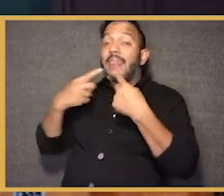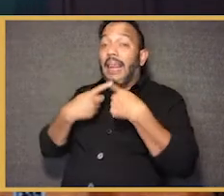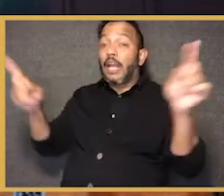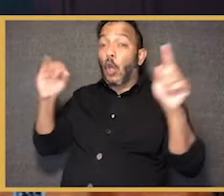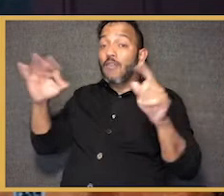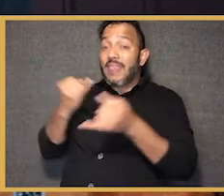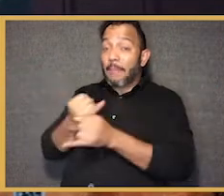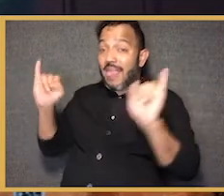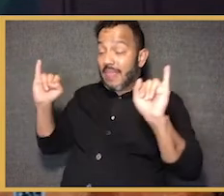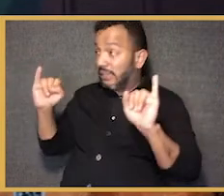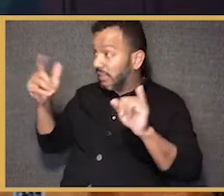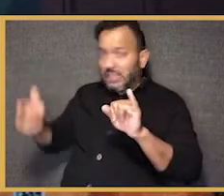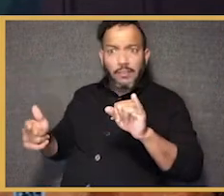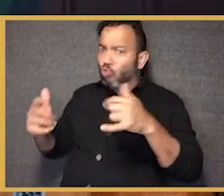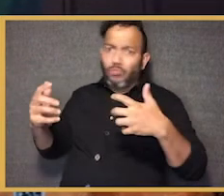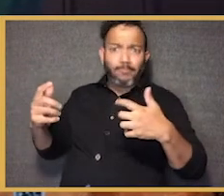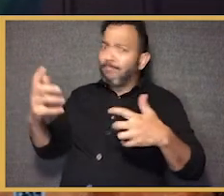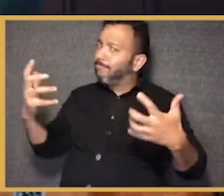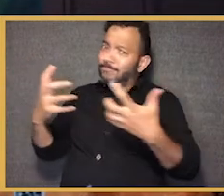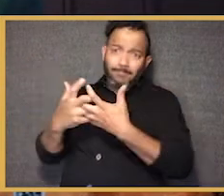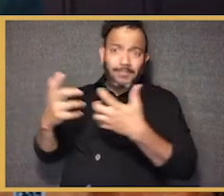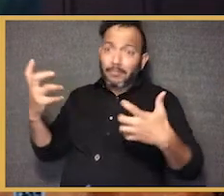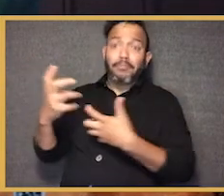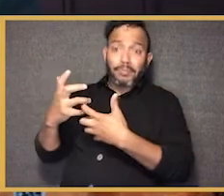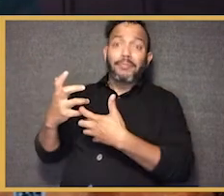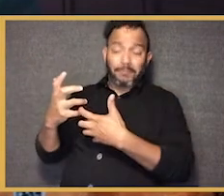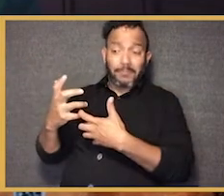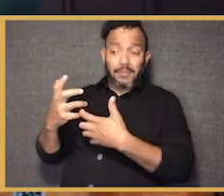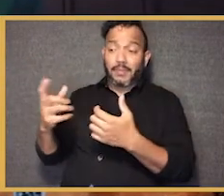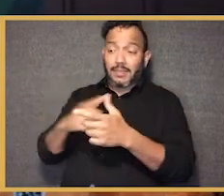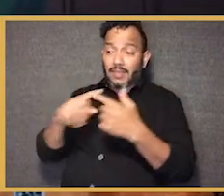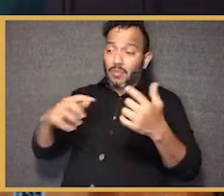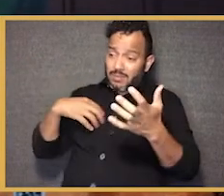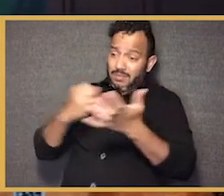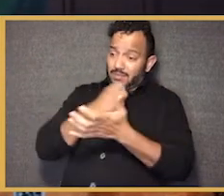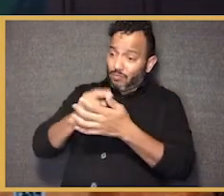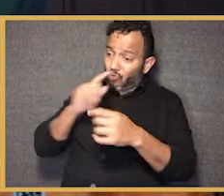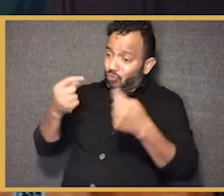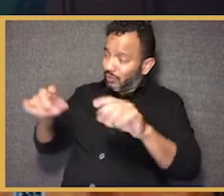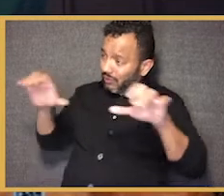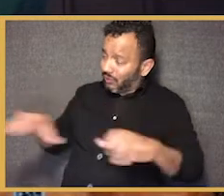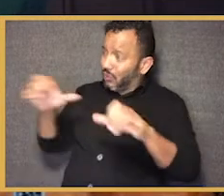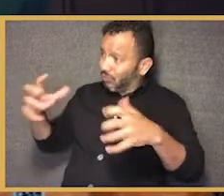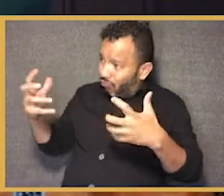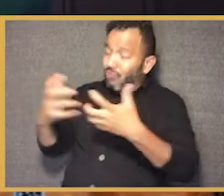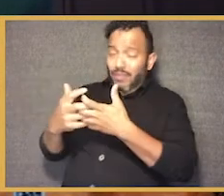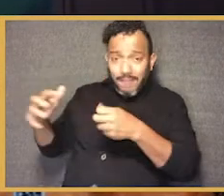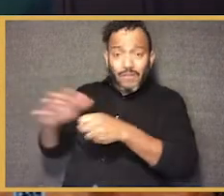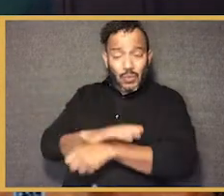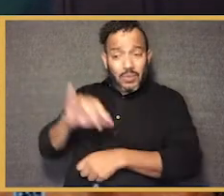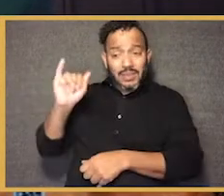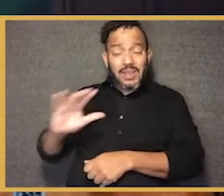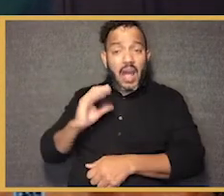and the reality that we have also always been in a work in progress, sort of journeying, on a journey